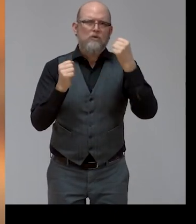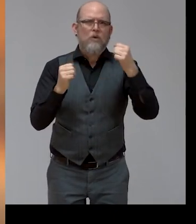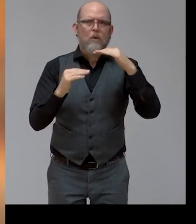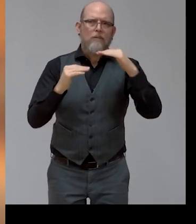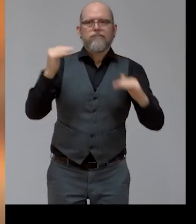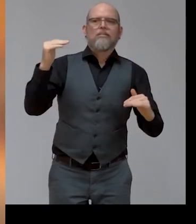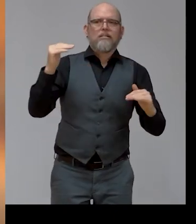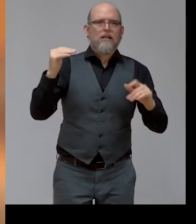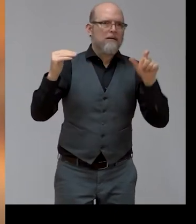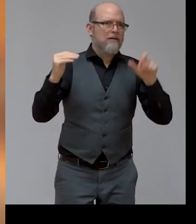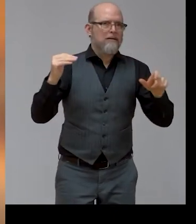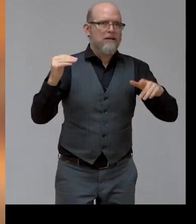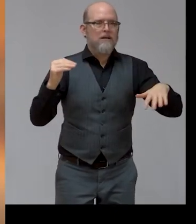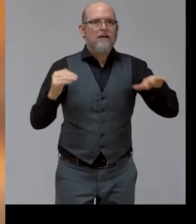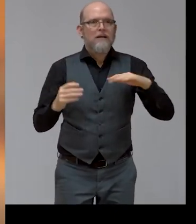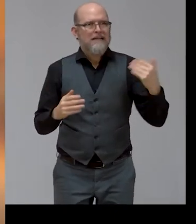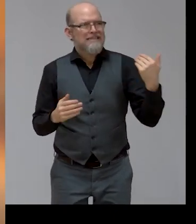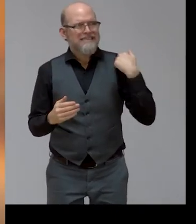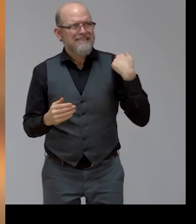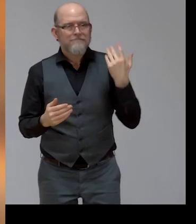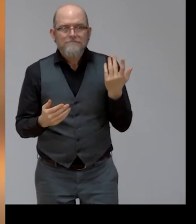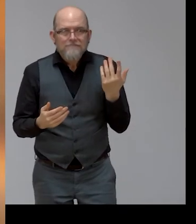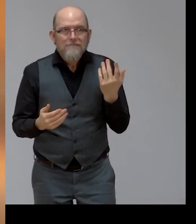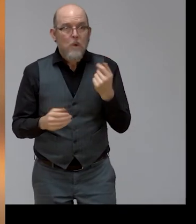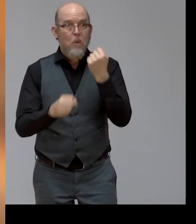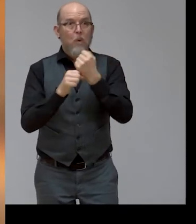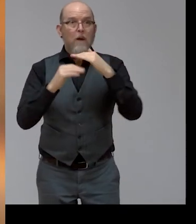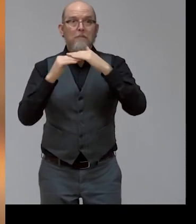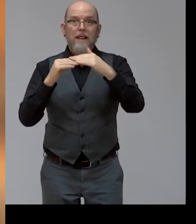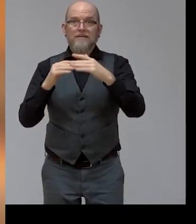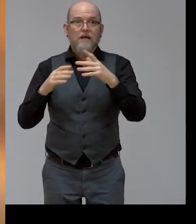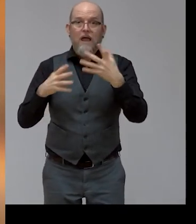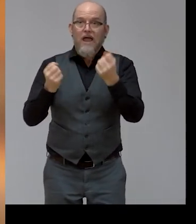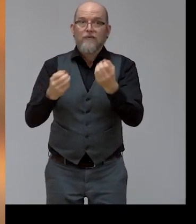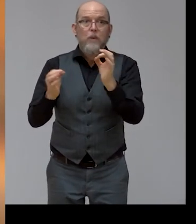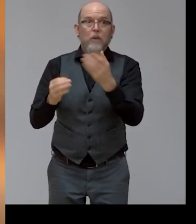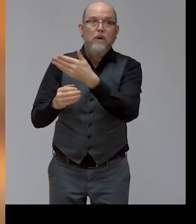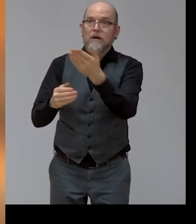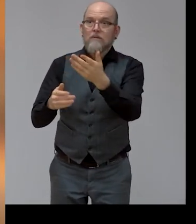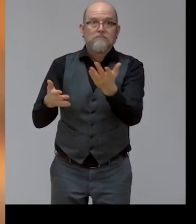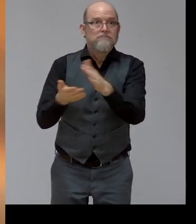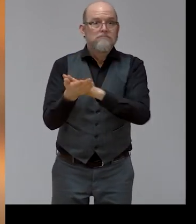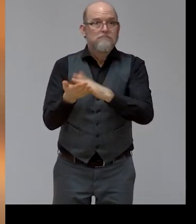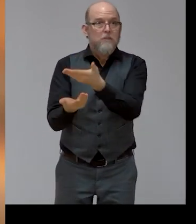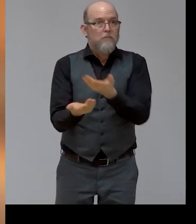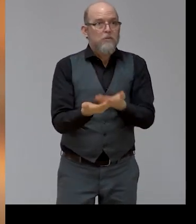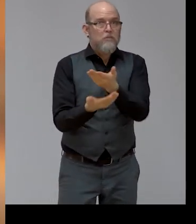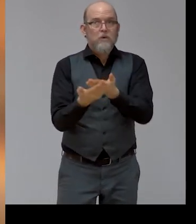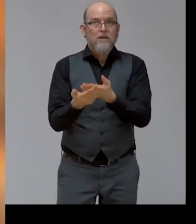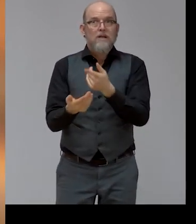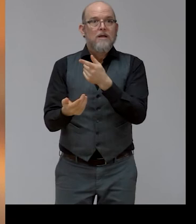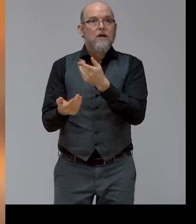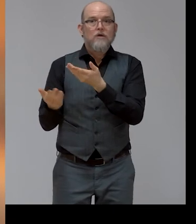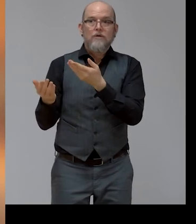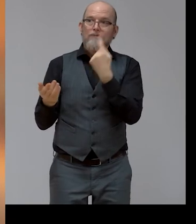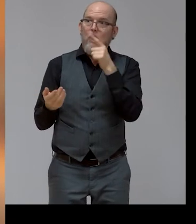are no more jobs available on the open labor market for persons with disabilities. And it might stay like